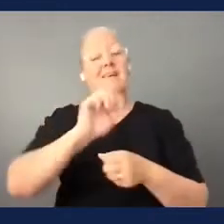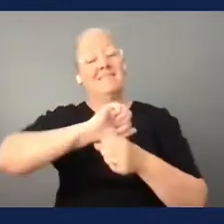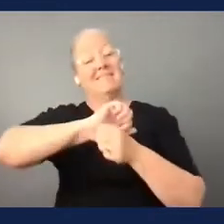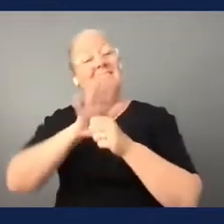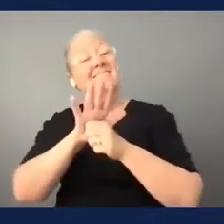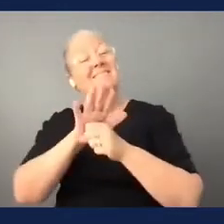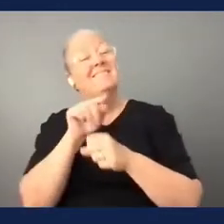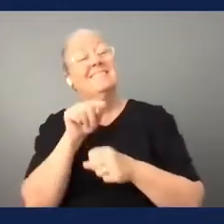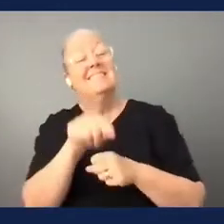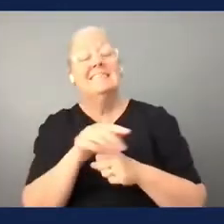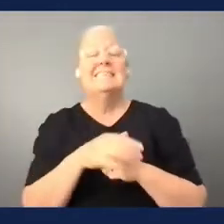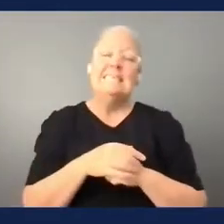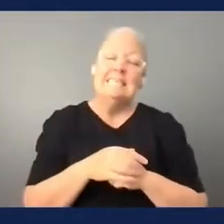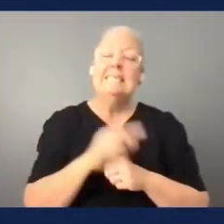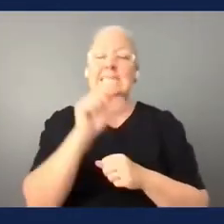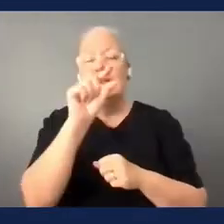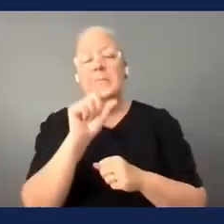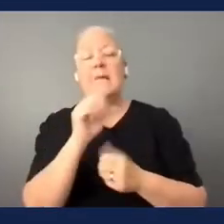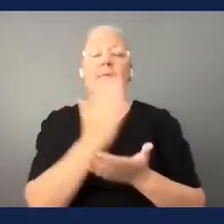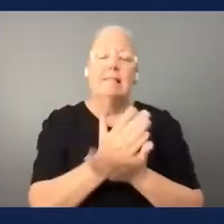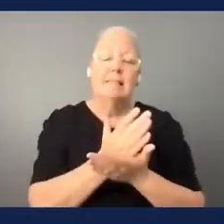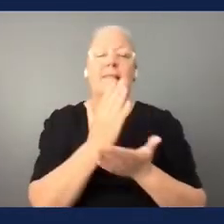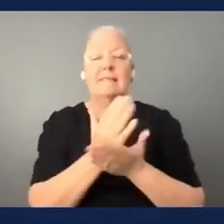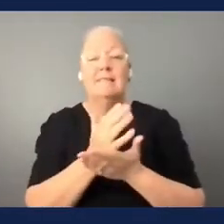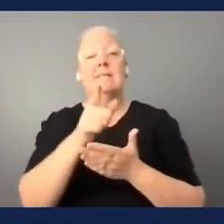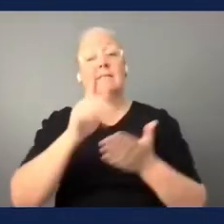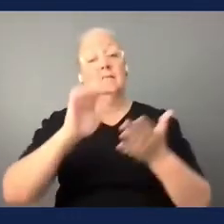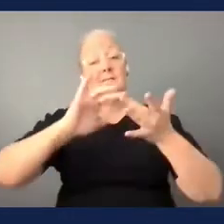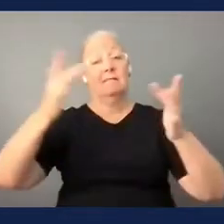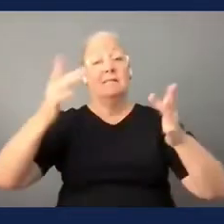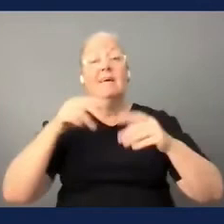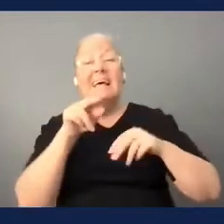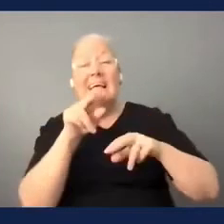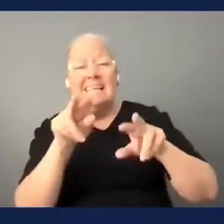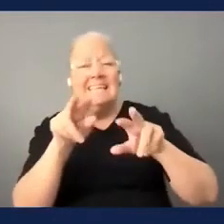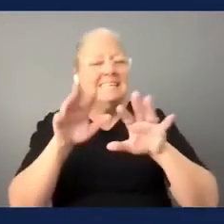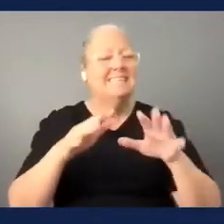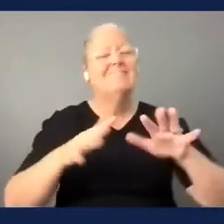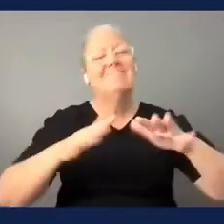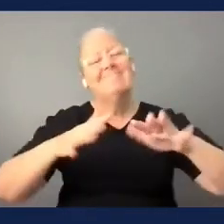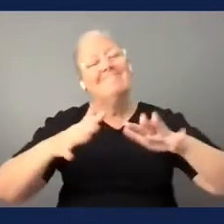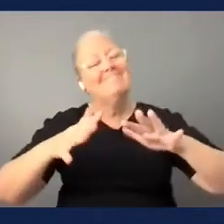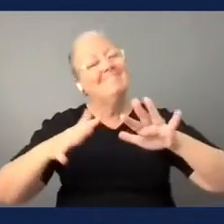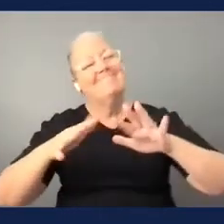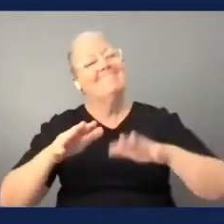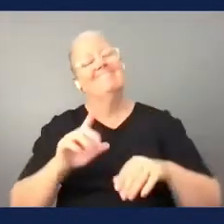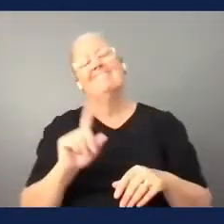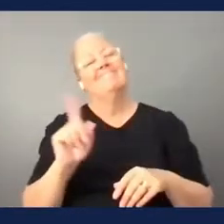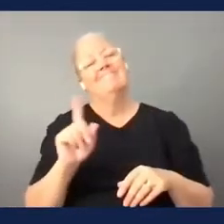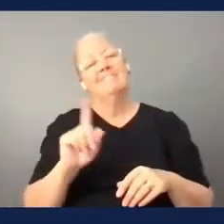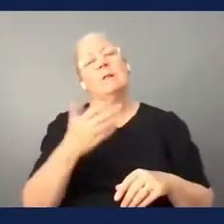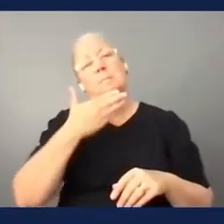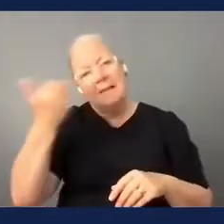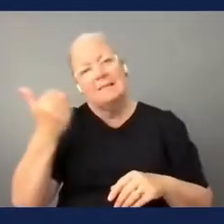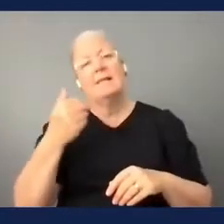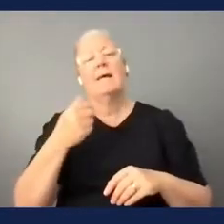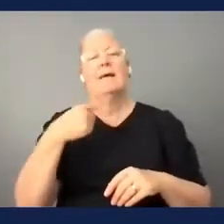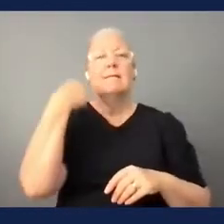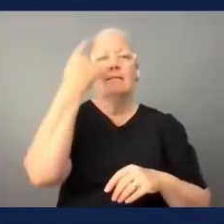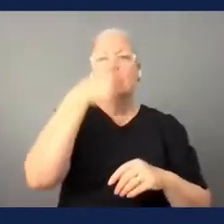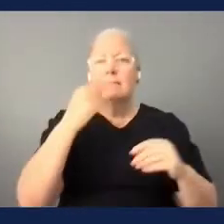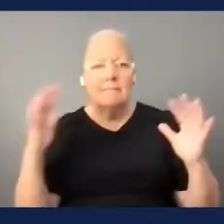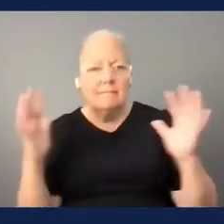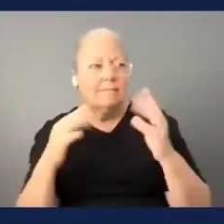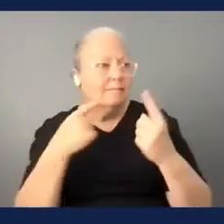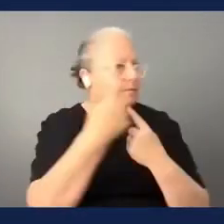run online which doesn't have the impact it does when you bring locally so they've ran a number of them the the beautiful